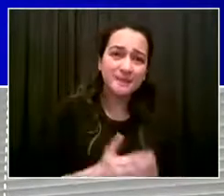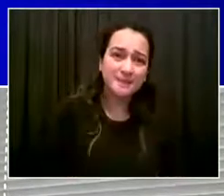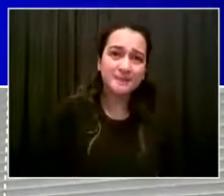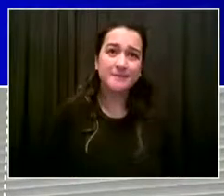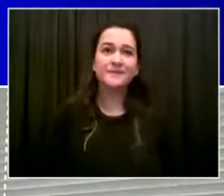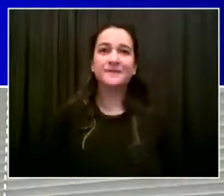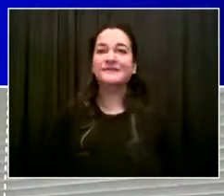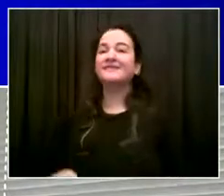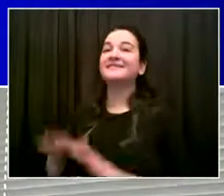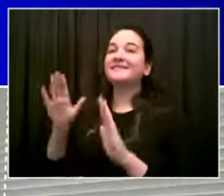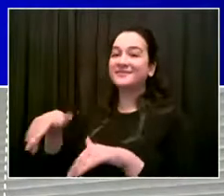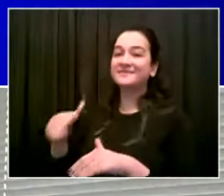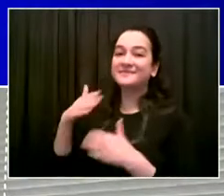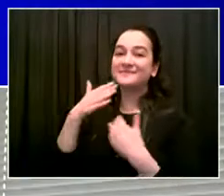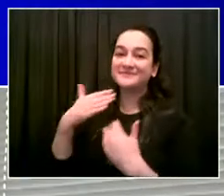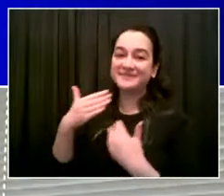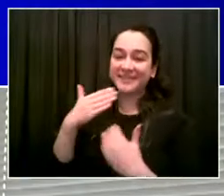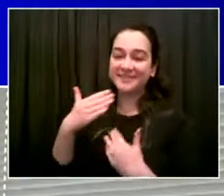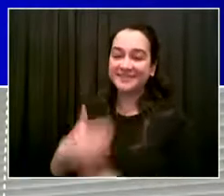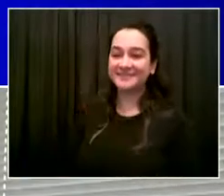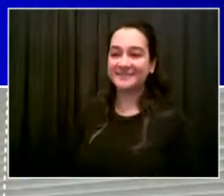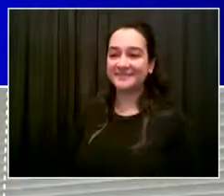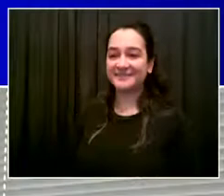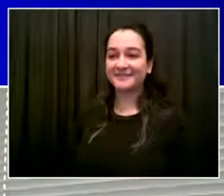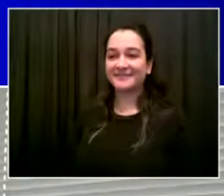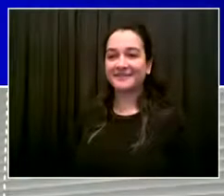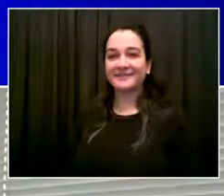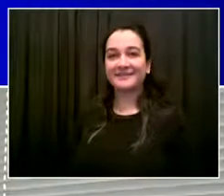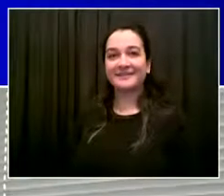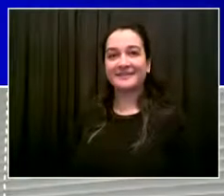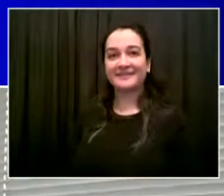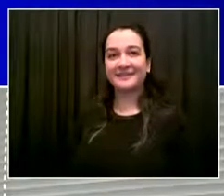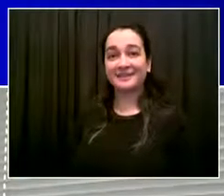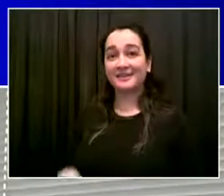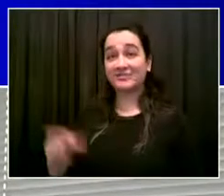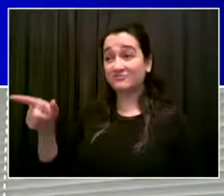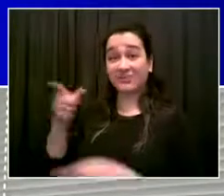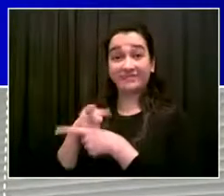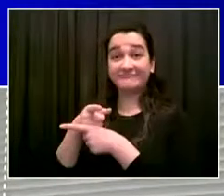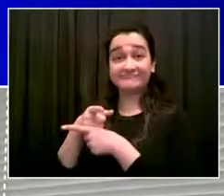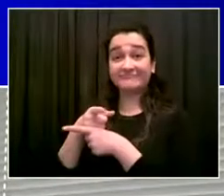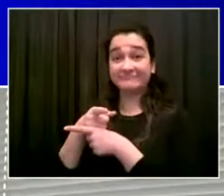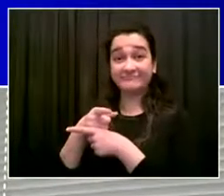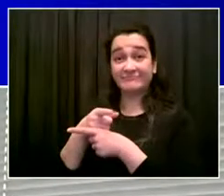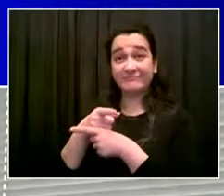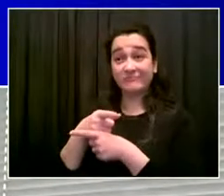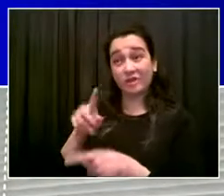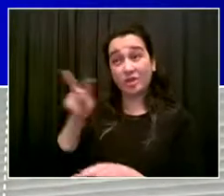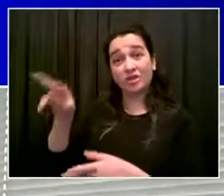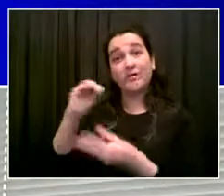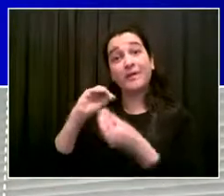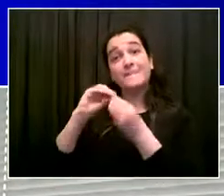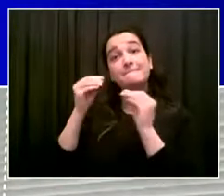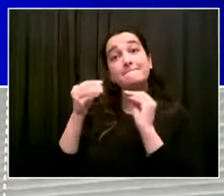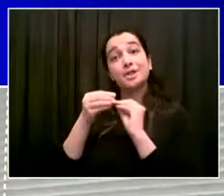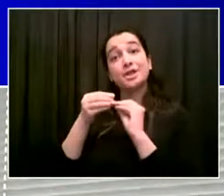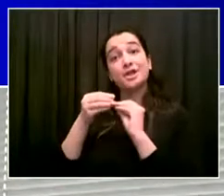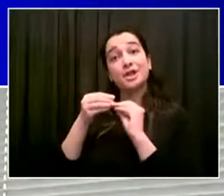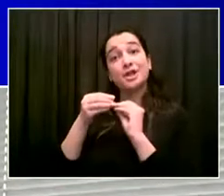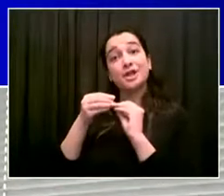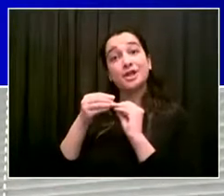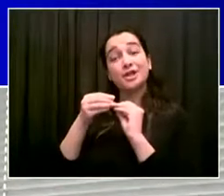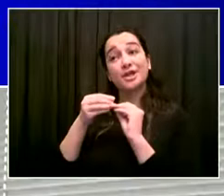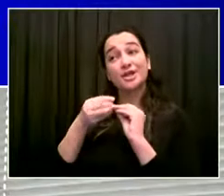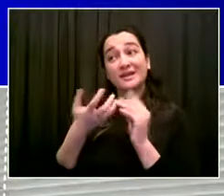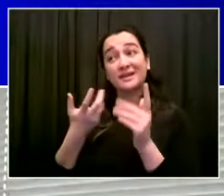advocate and you're absolutely right. Your advocacy goes long, long before your own family grew. But thank you because you